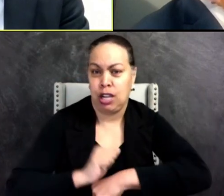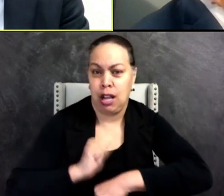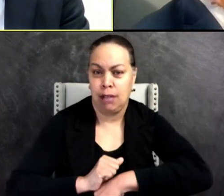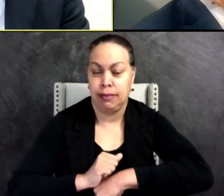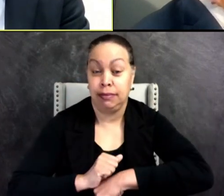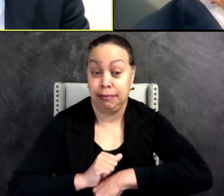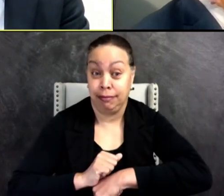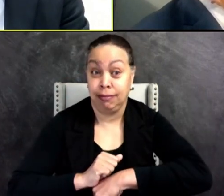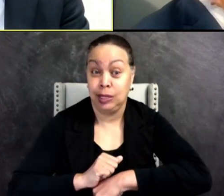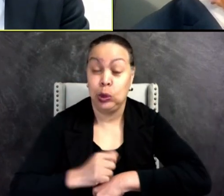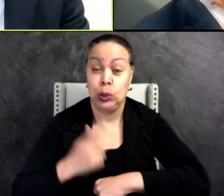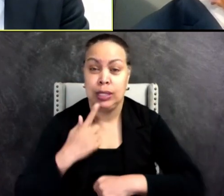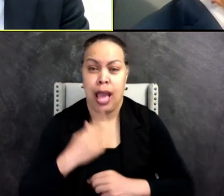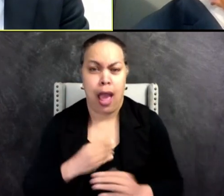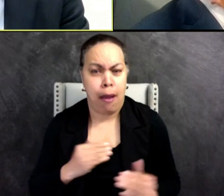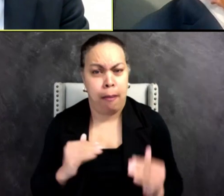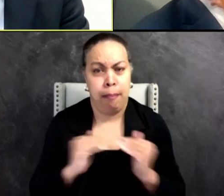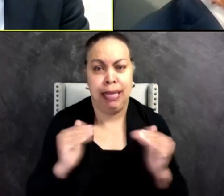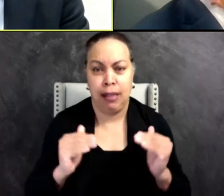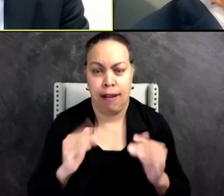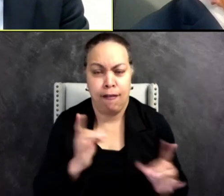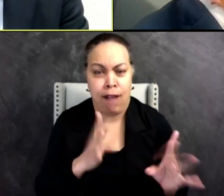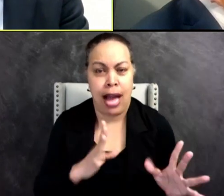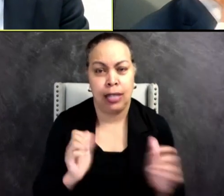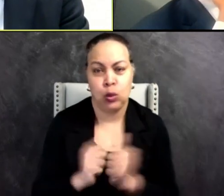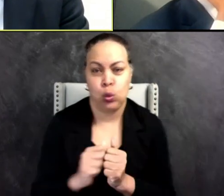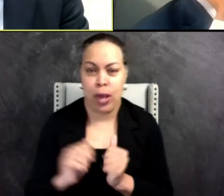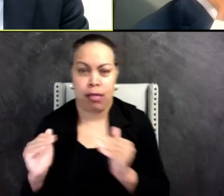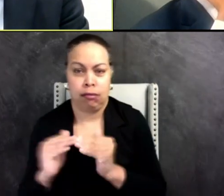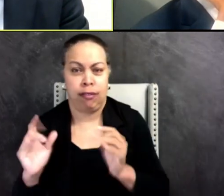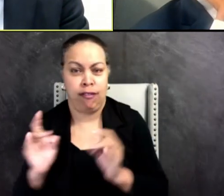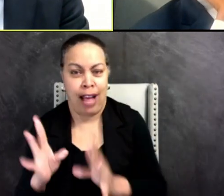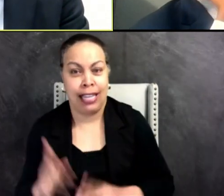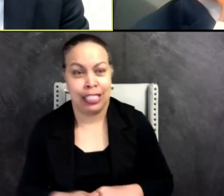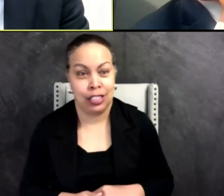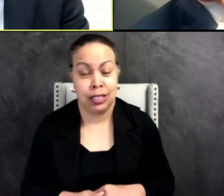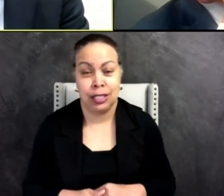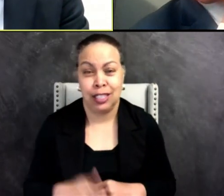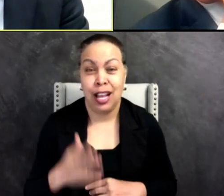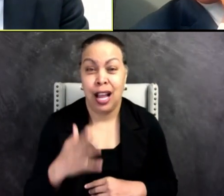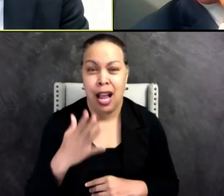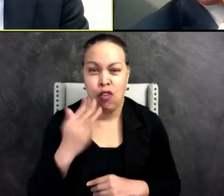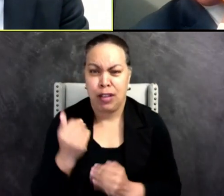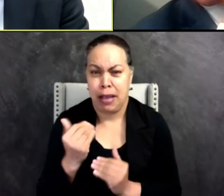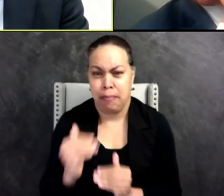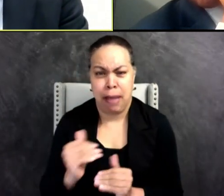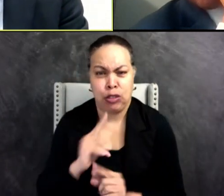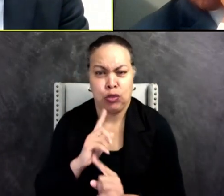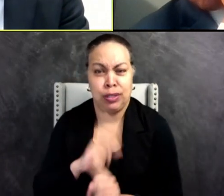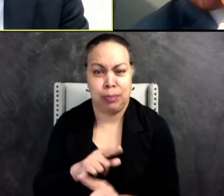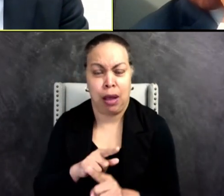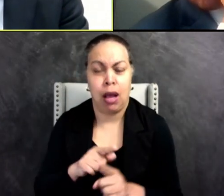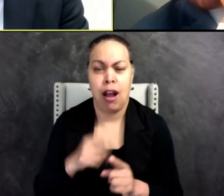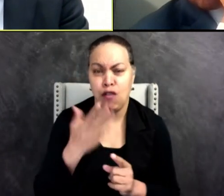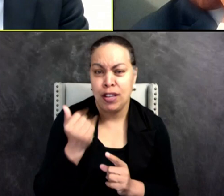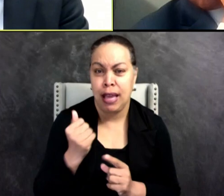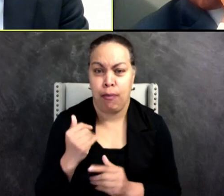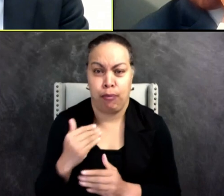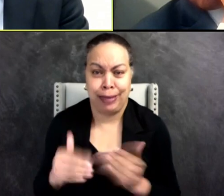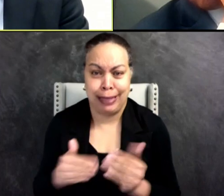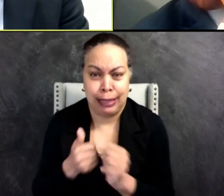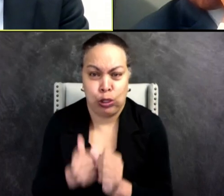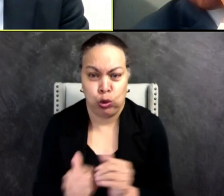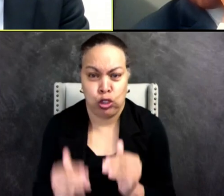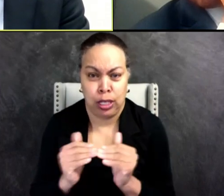meet violence with violence, forgetting restraint, measured responses, procedural justice, de-escalation, stigma